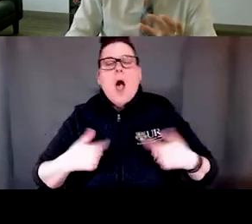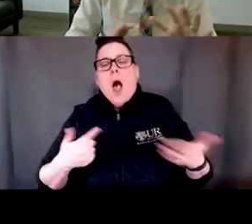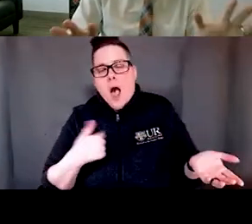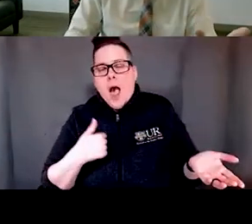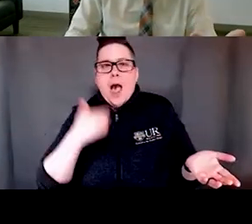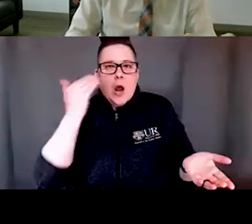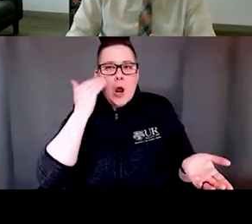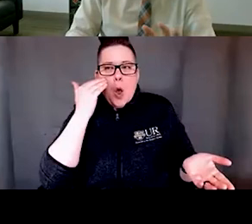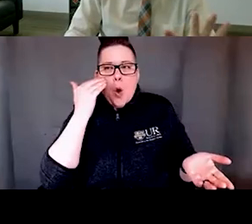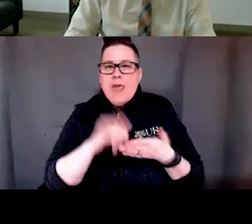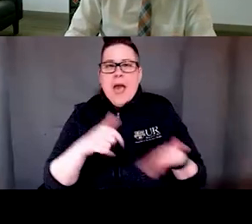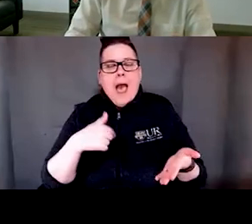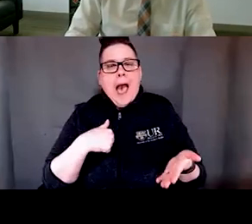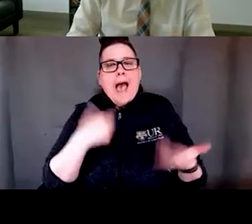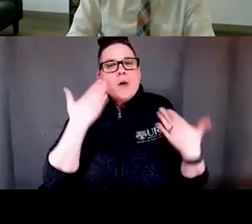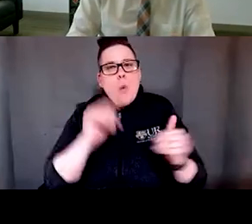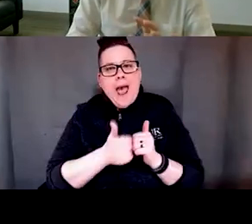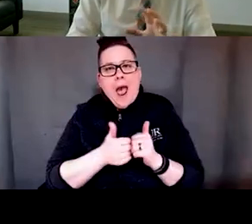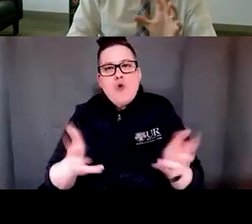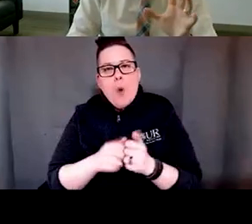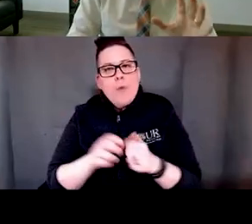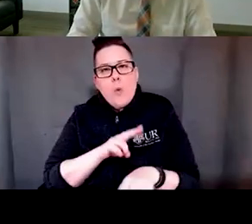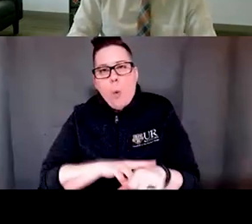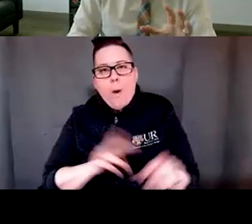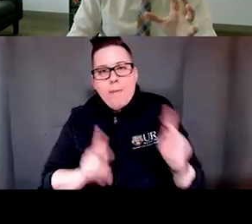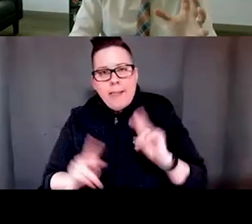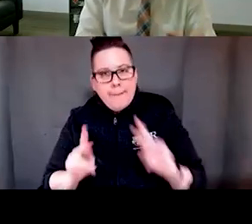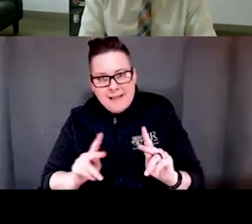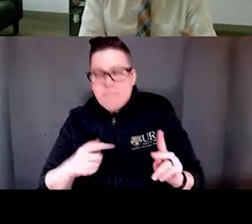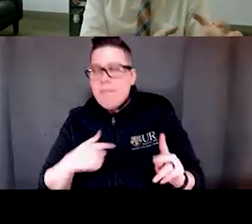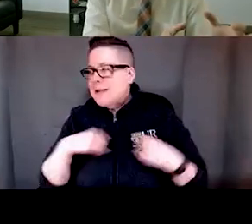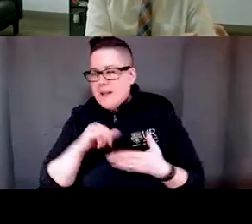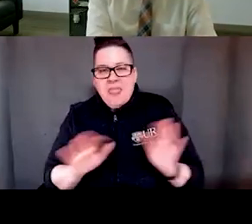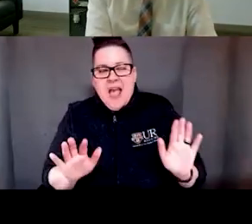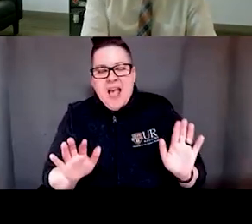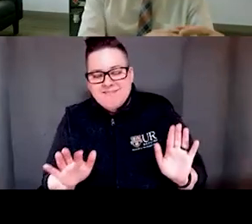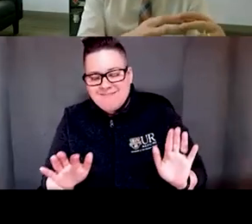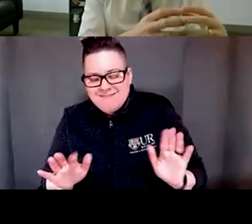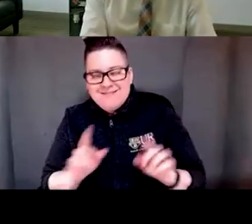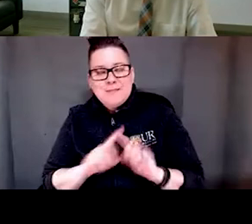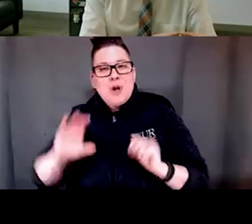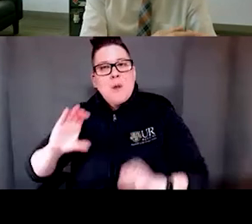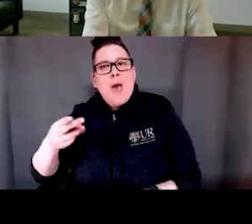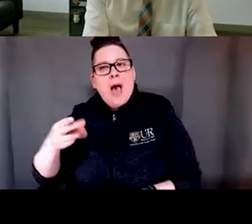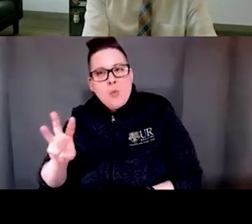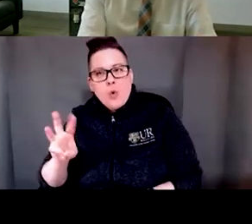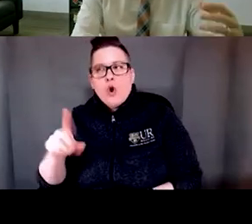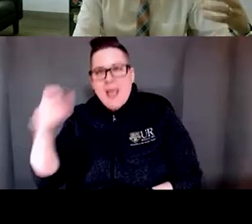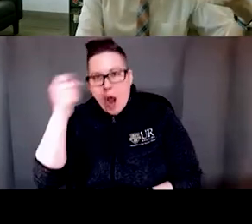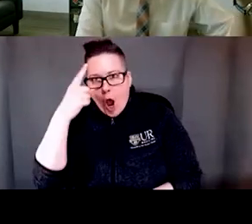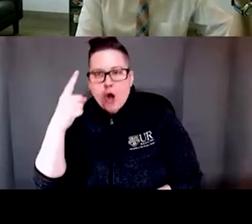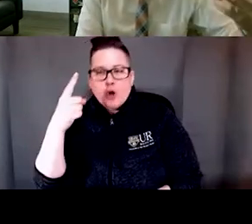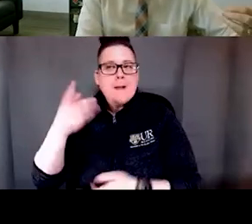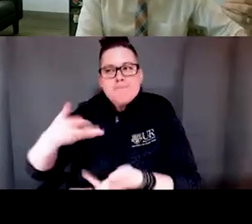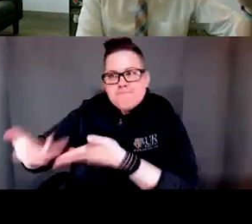no longer know how to talk to normal human beings I accept that but community health workers understand it can be that bridge